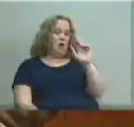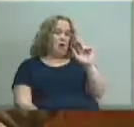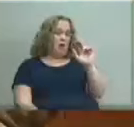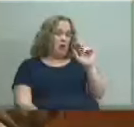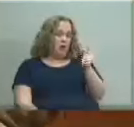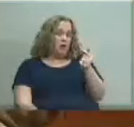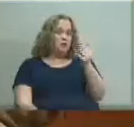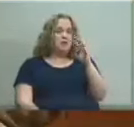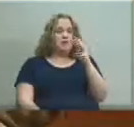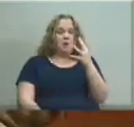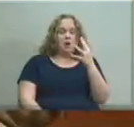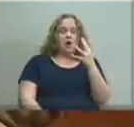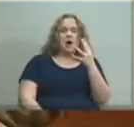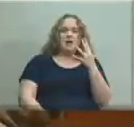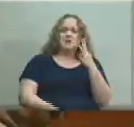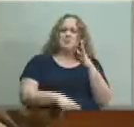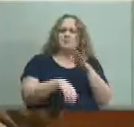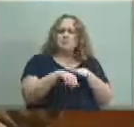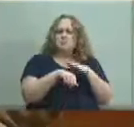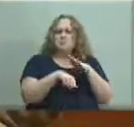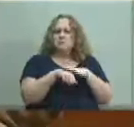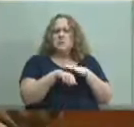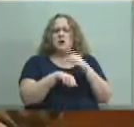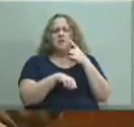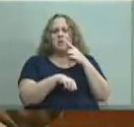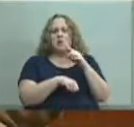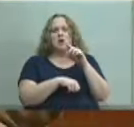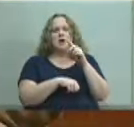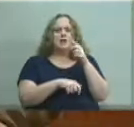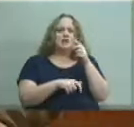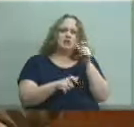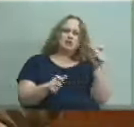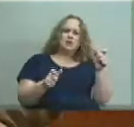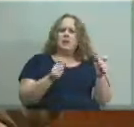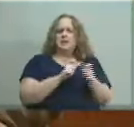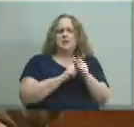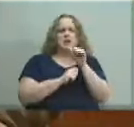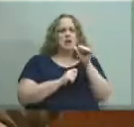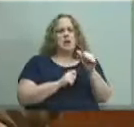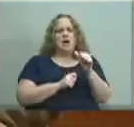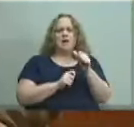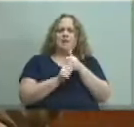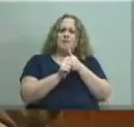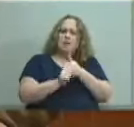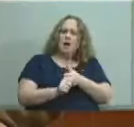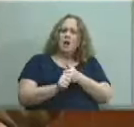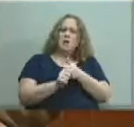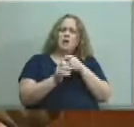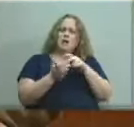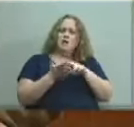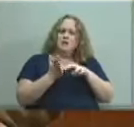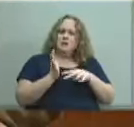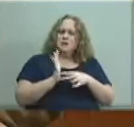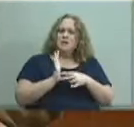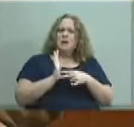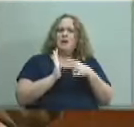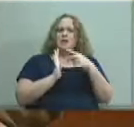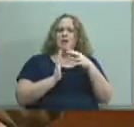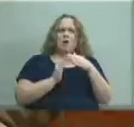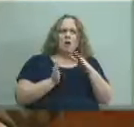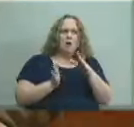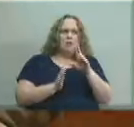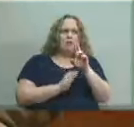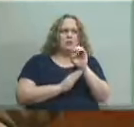the attorney general admonished jcps for subverting the intent to the open records act and of violating krs 61.8